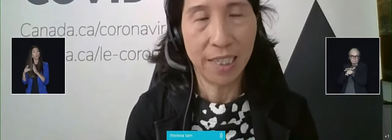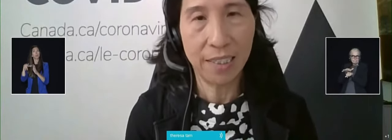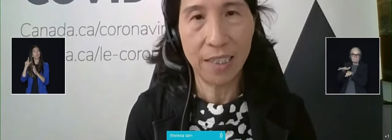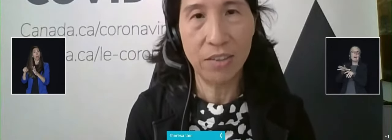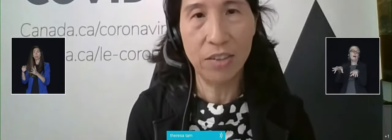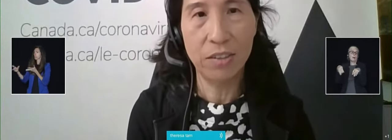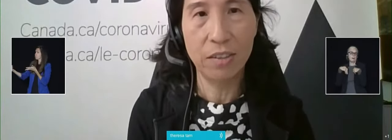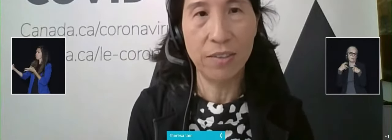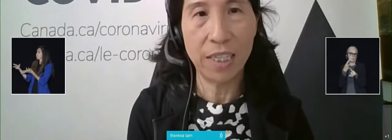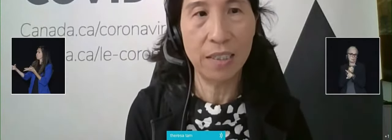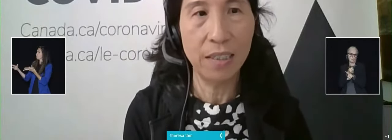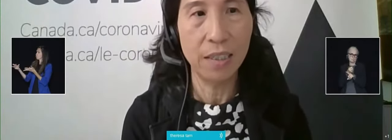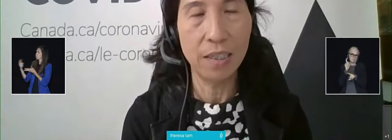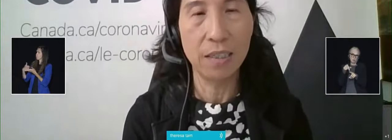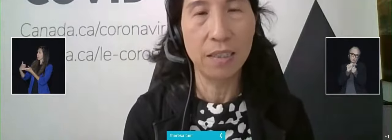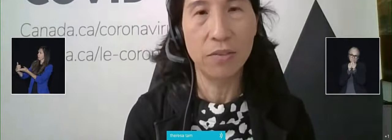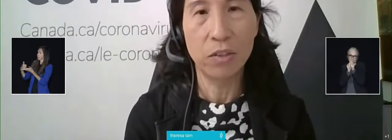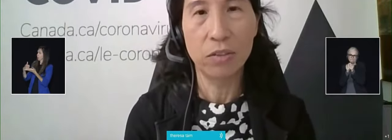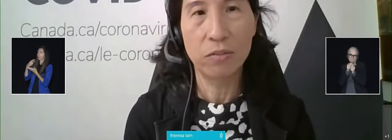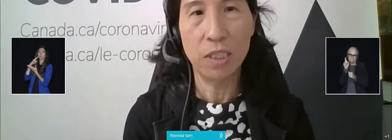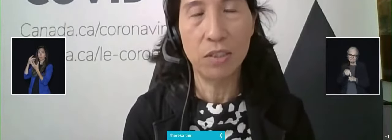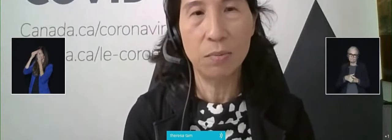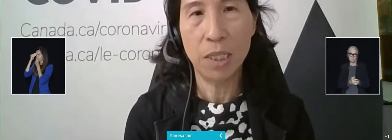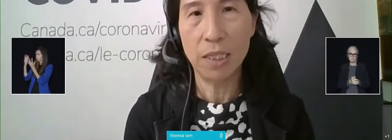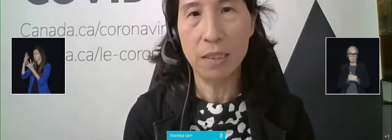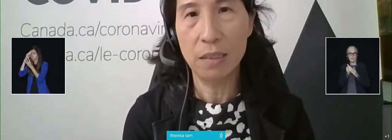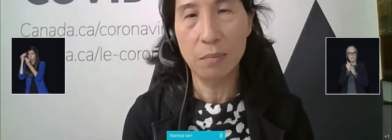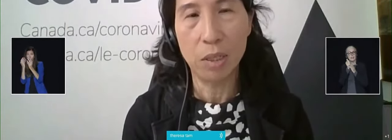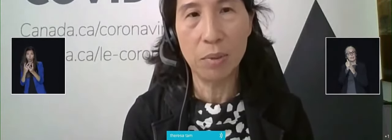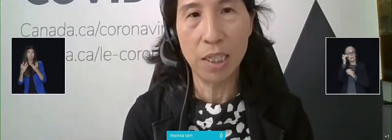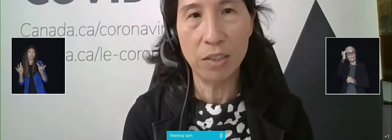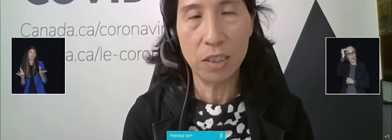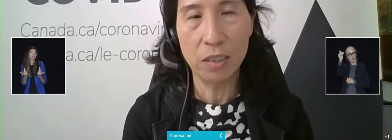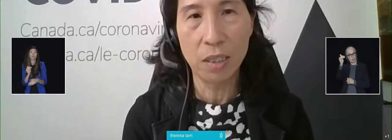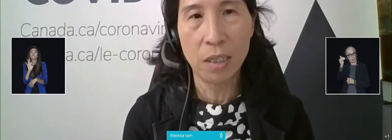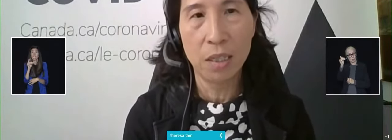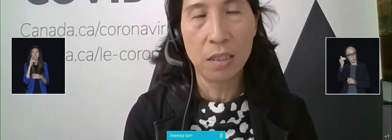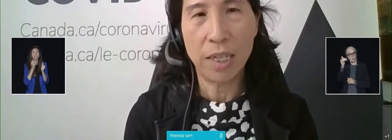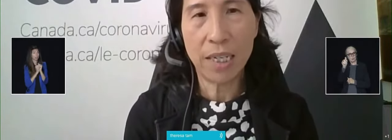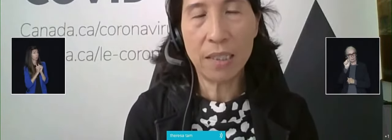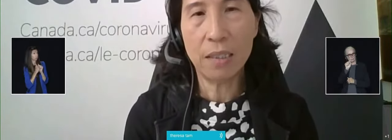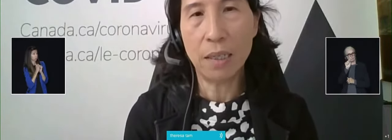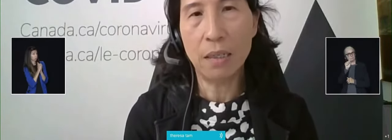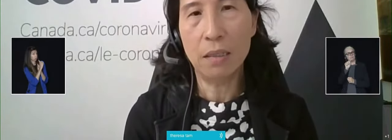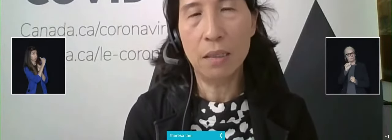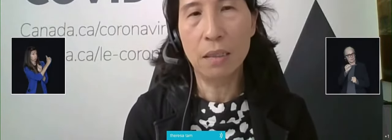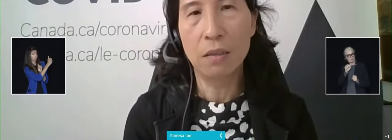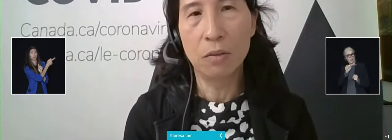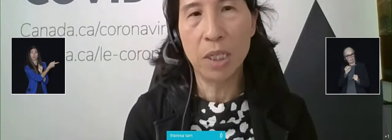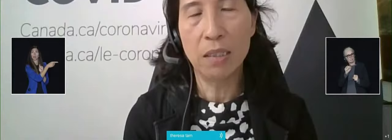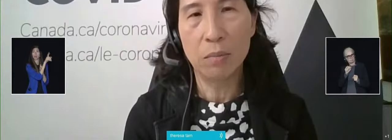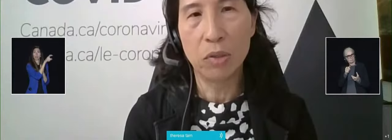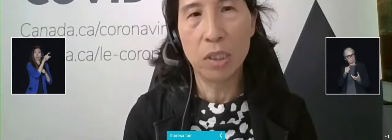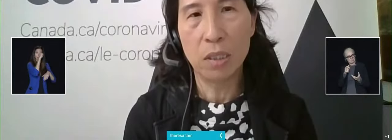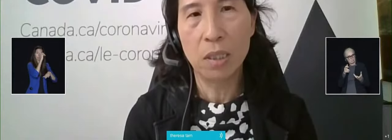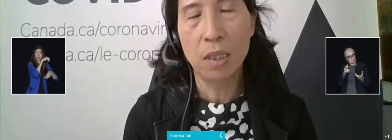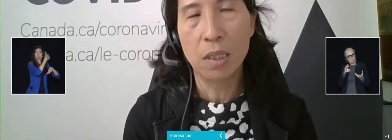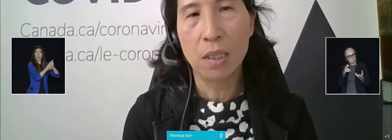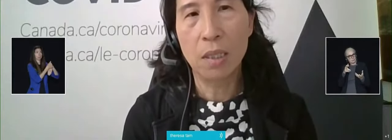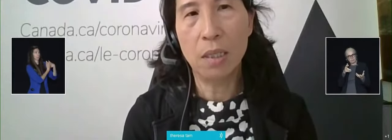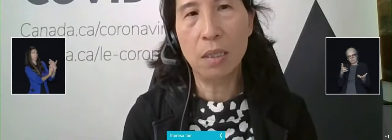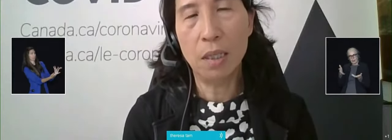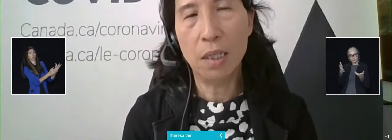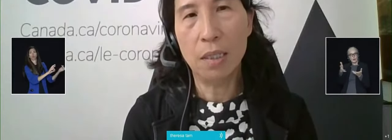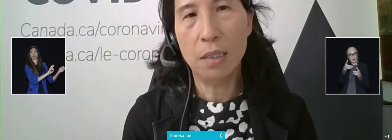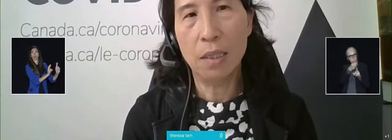sure that there is access to the vaccine in difficult-to-reach places and populations. So access, I think, still remains important.